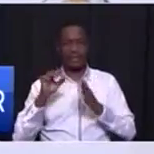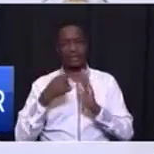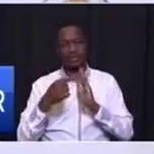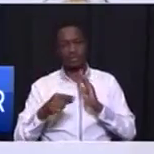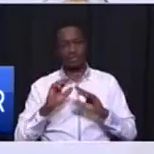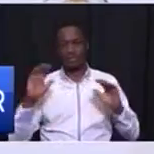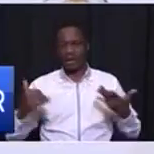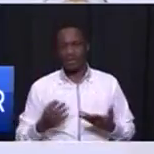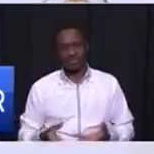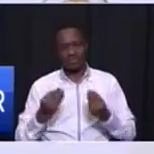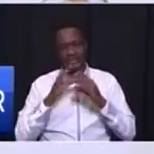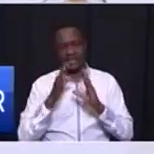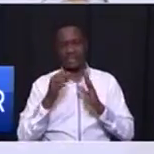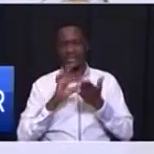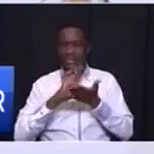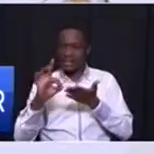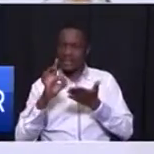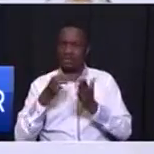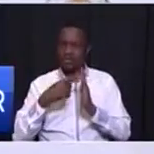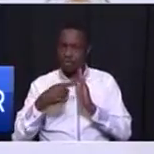how you get the clean audits done